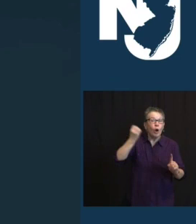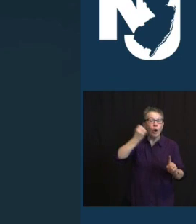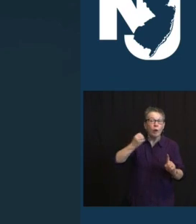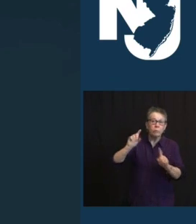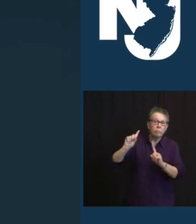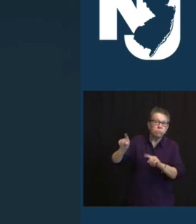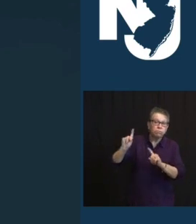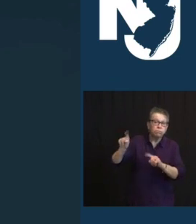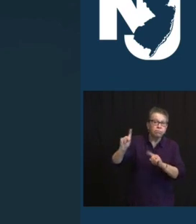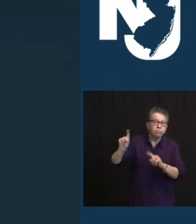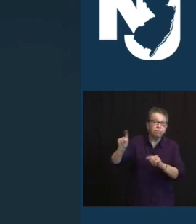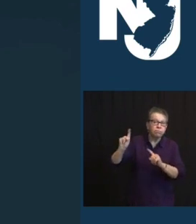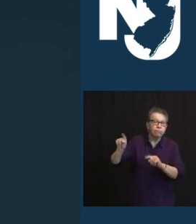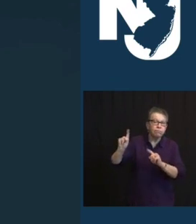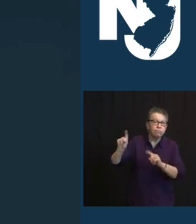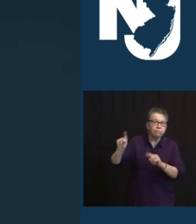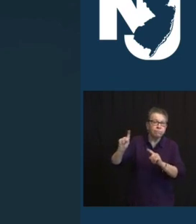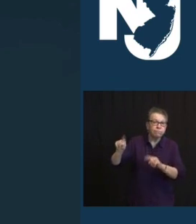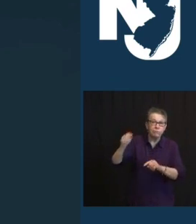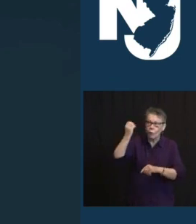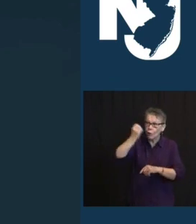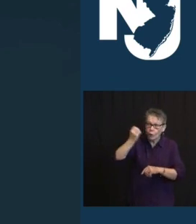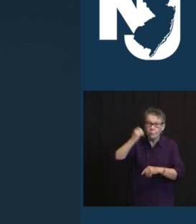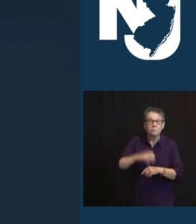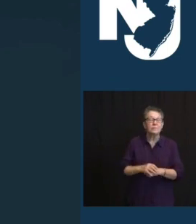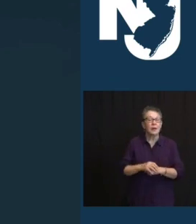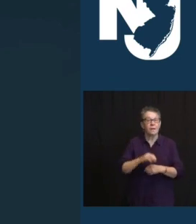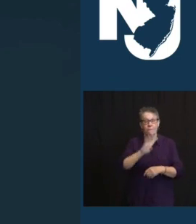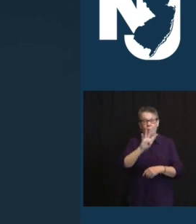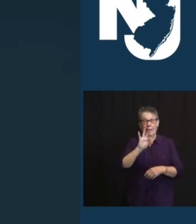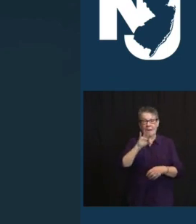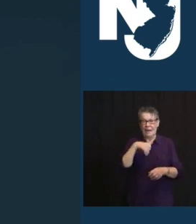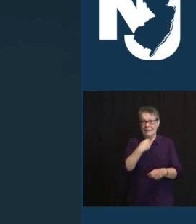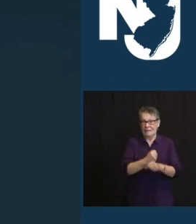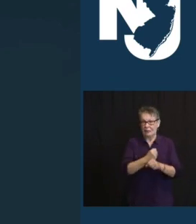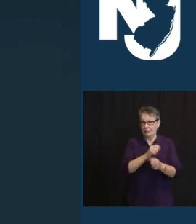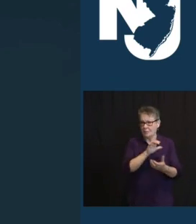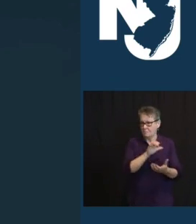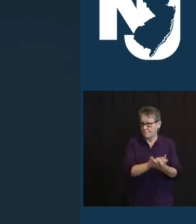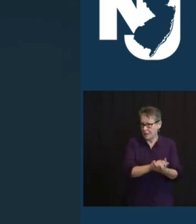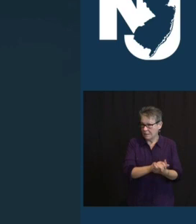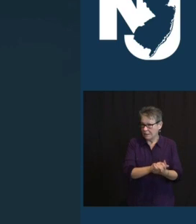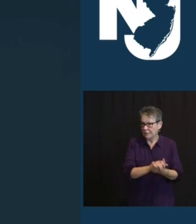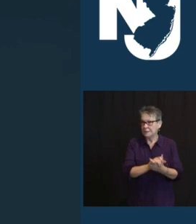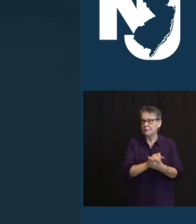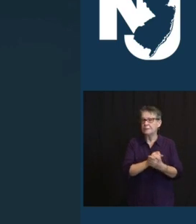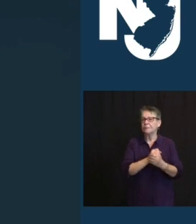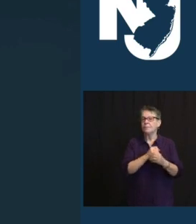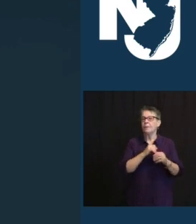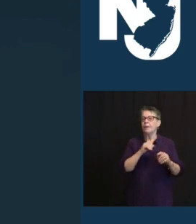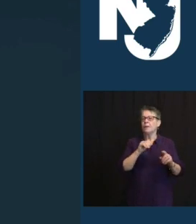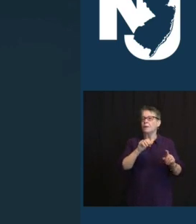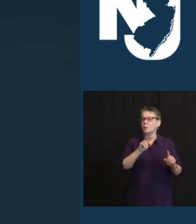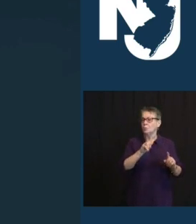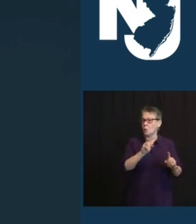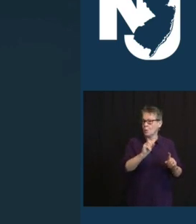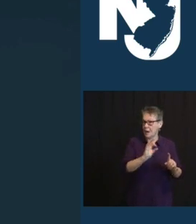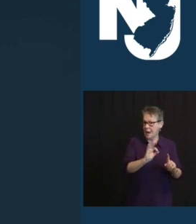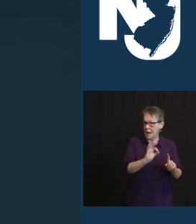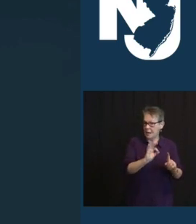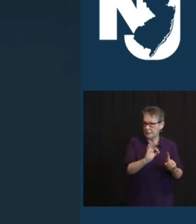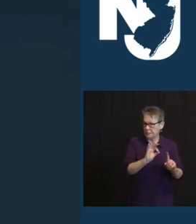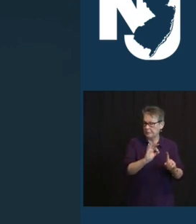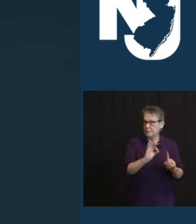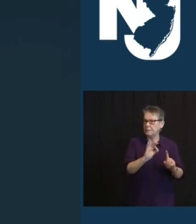TOM LOST BETTY IN 2009. HE IS SURVIVED BY HIS THREE CHILDREN AND I CAN'T SAY THIS TERRIBLY OFTEN AND I MEAN THIS. TOM